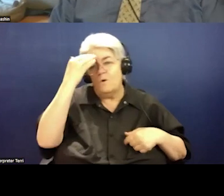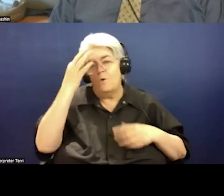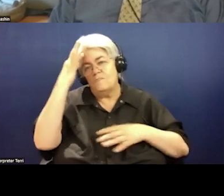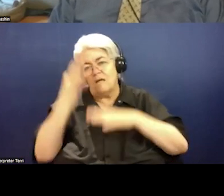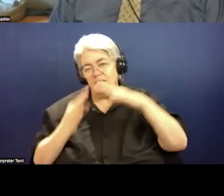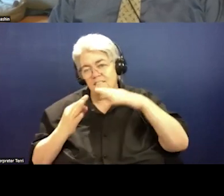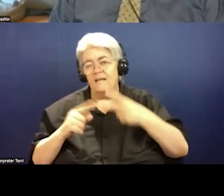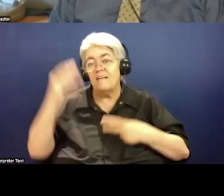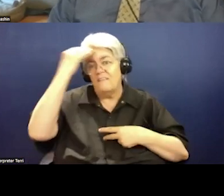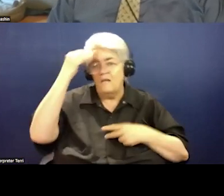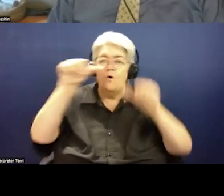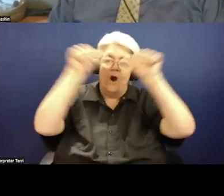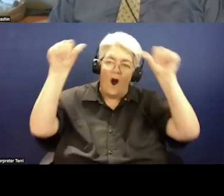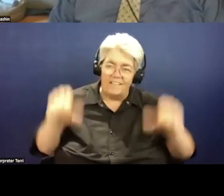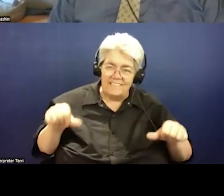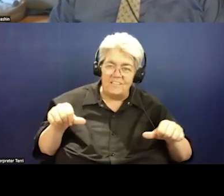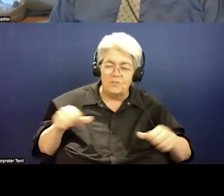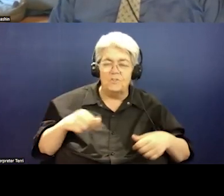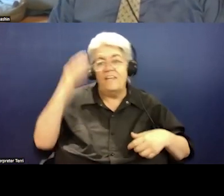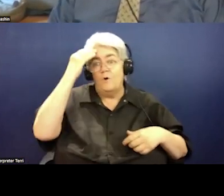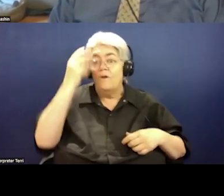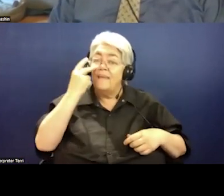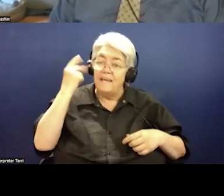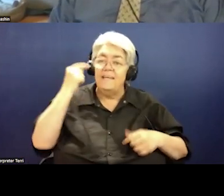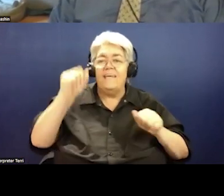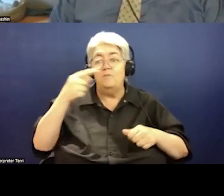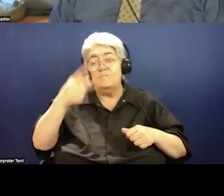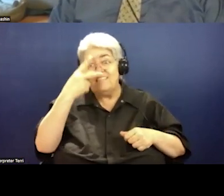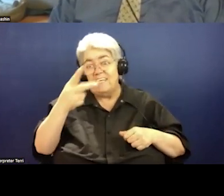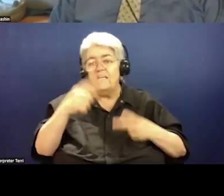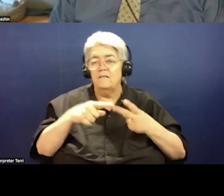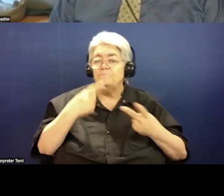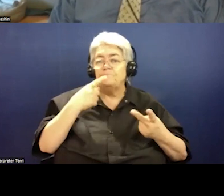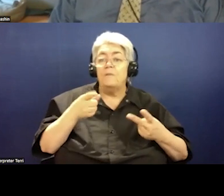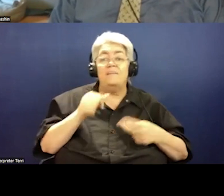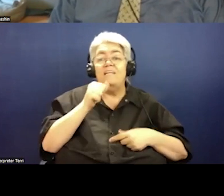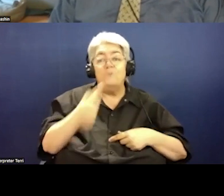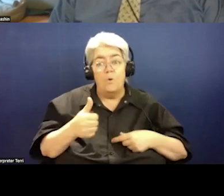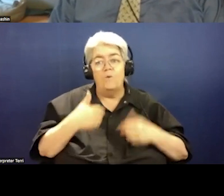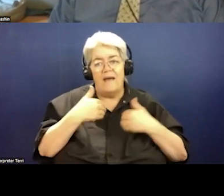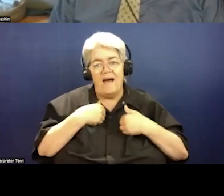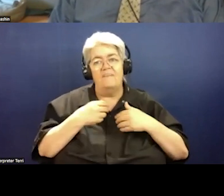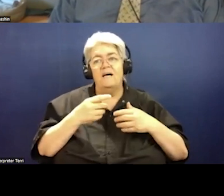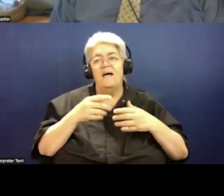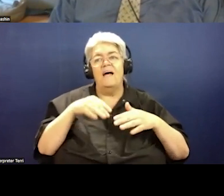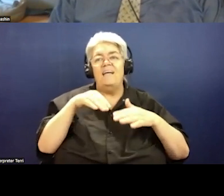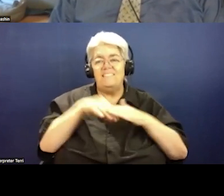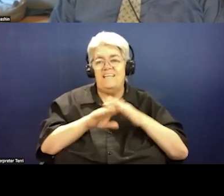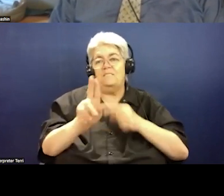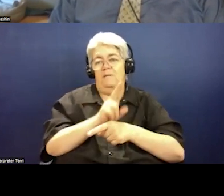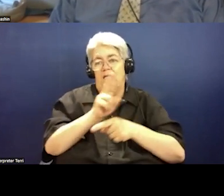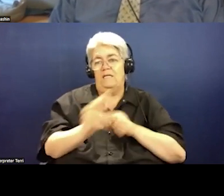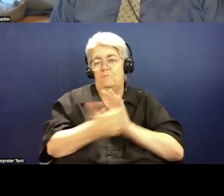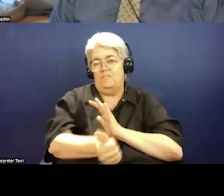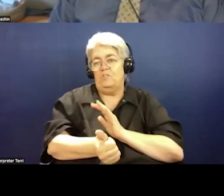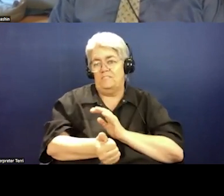architecture. What they don't have is accessibility bridges and that's in some part all of our, all of our